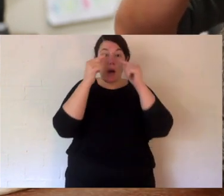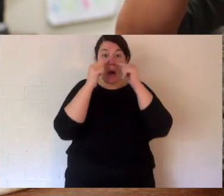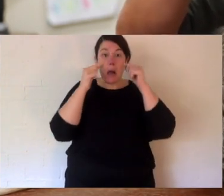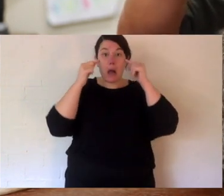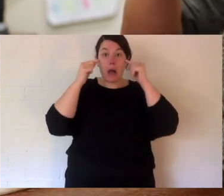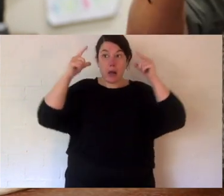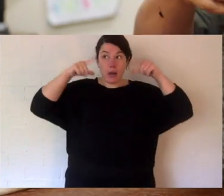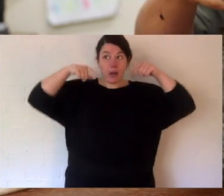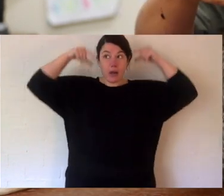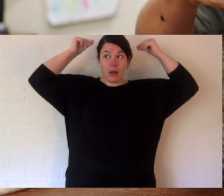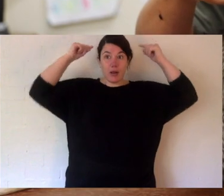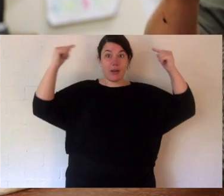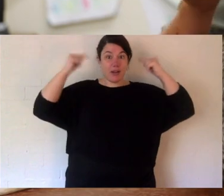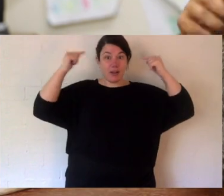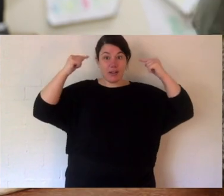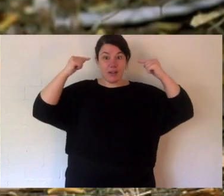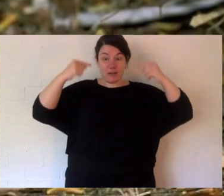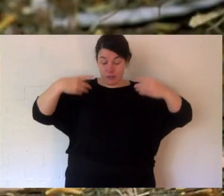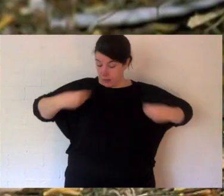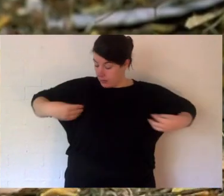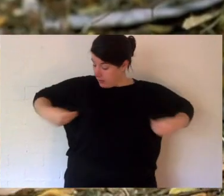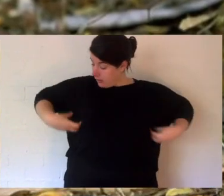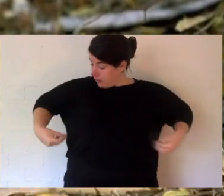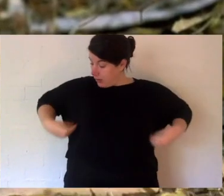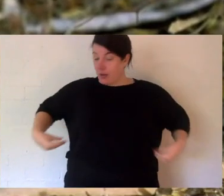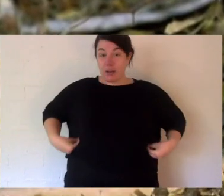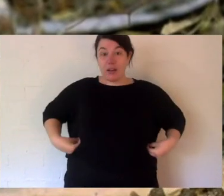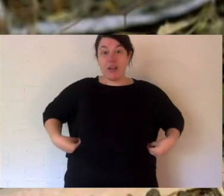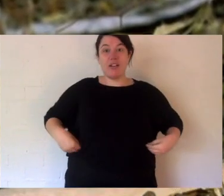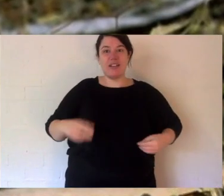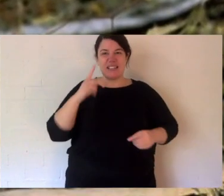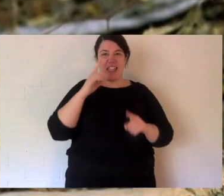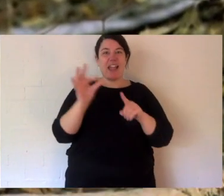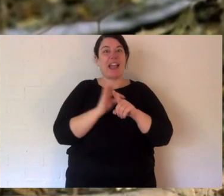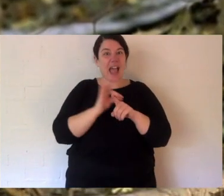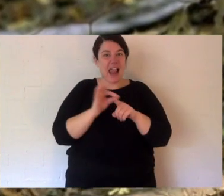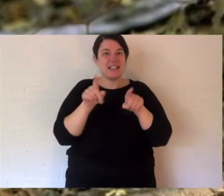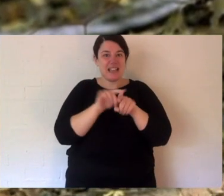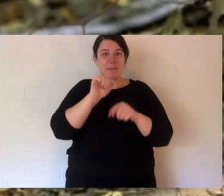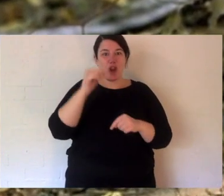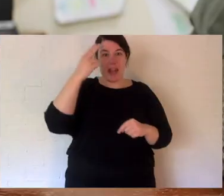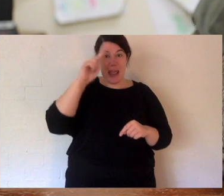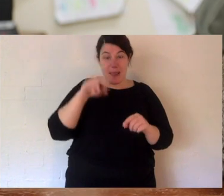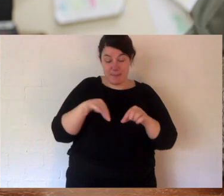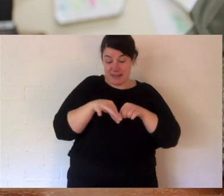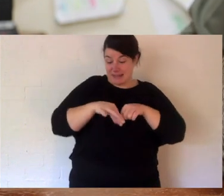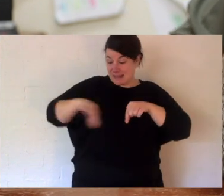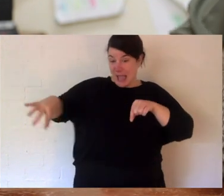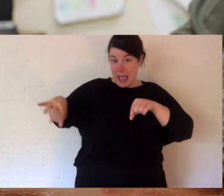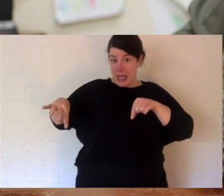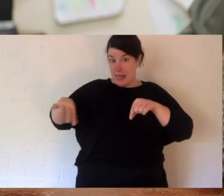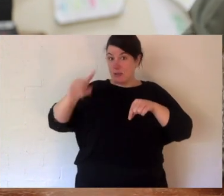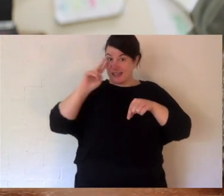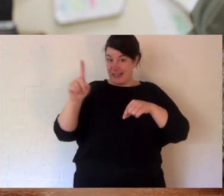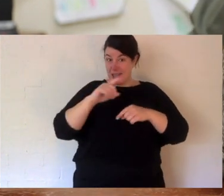nose, around her eyes, up on her ears, down along her coat, you'll see that Rufus colour. Now, the